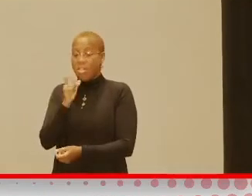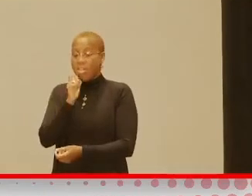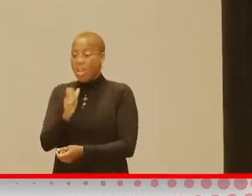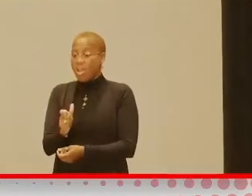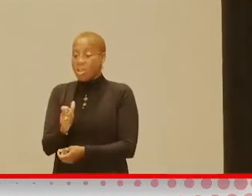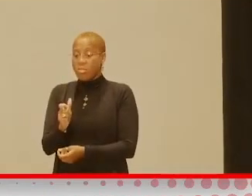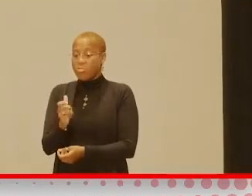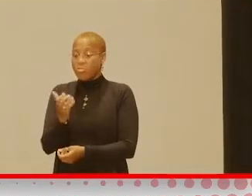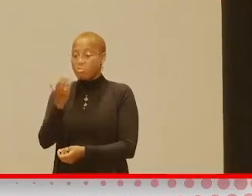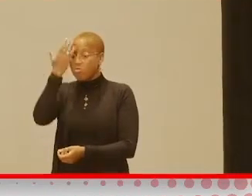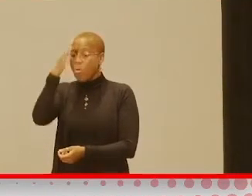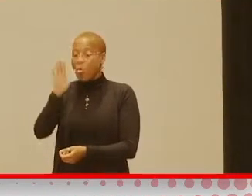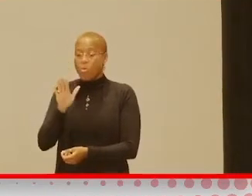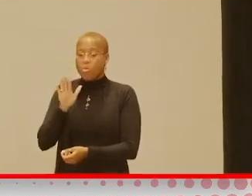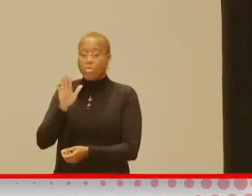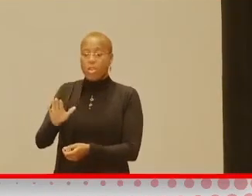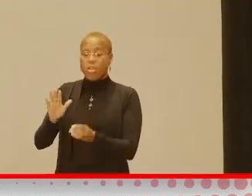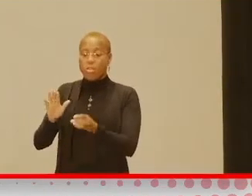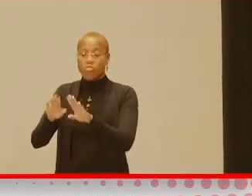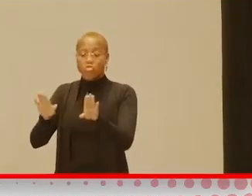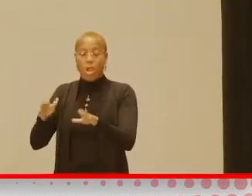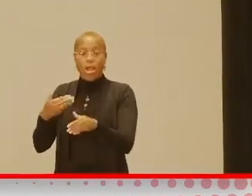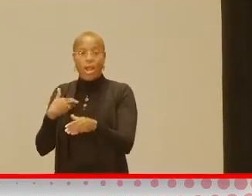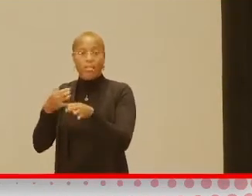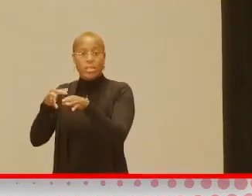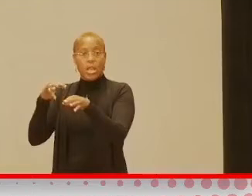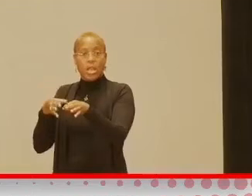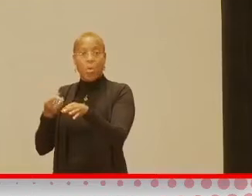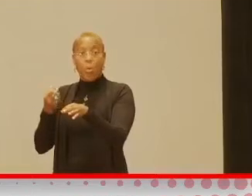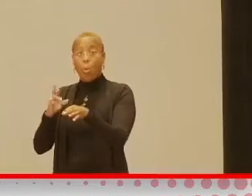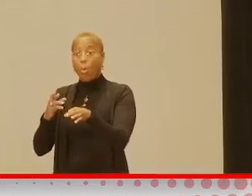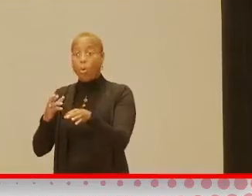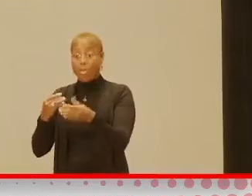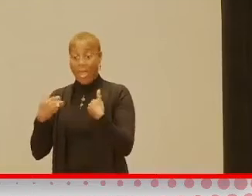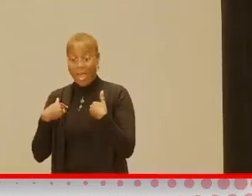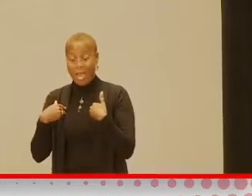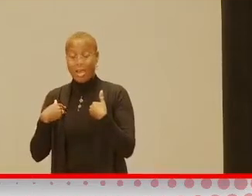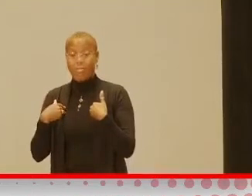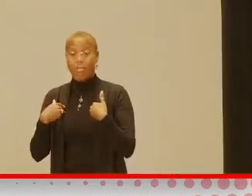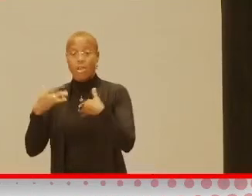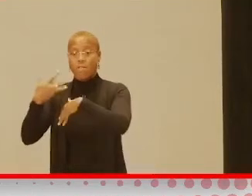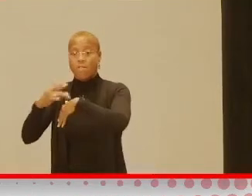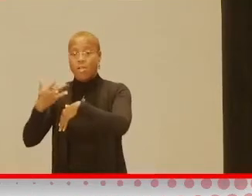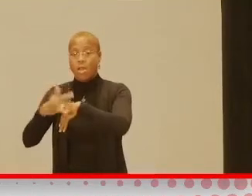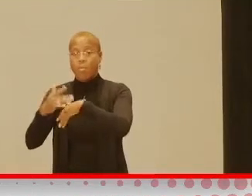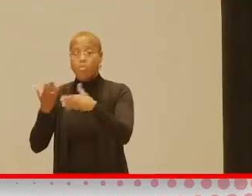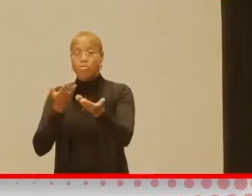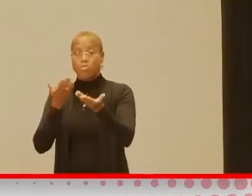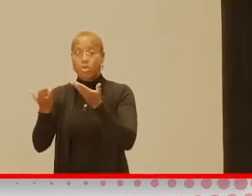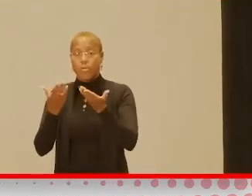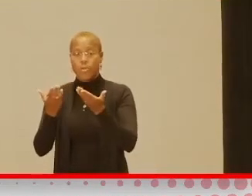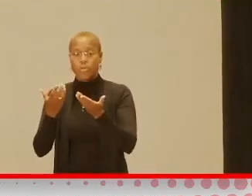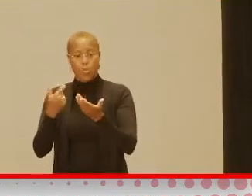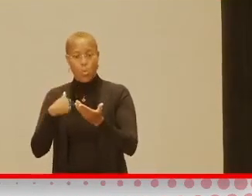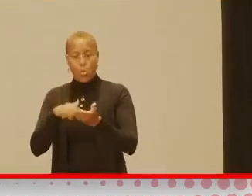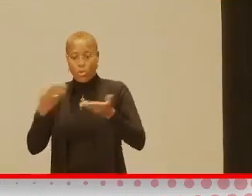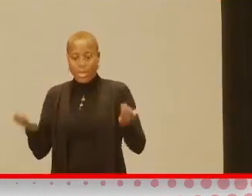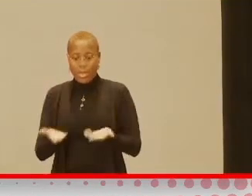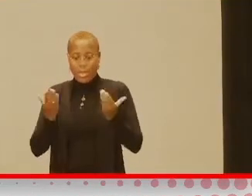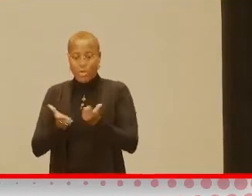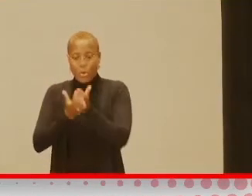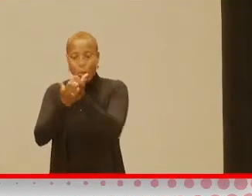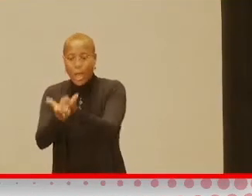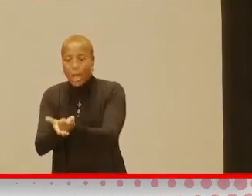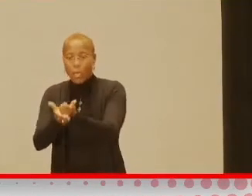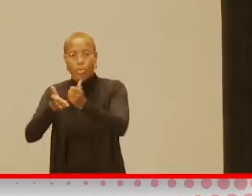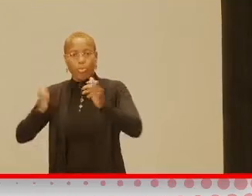child has a delay or could, you know, benefit from getting services from Early Steps, we're there to help, we're there to encourage